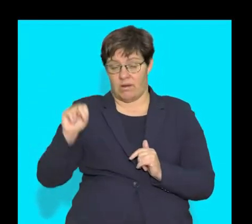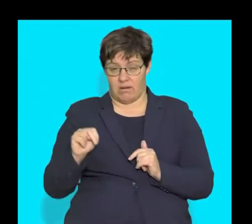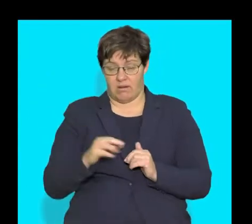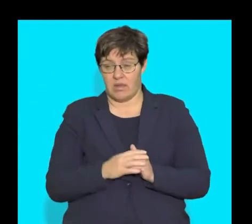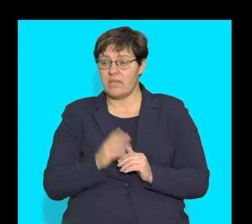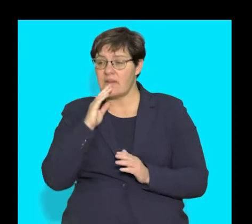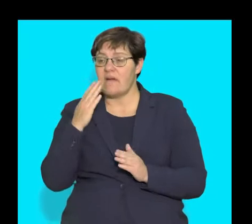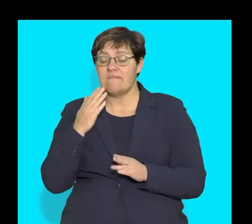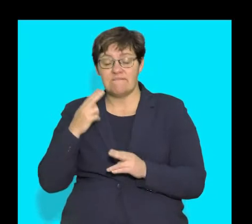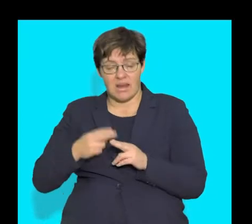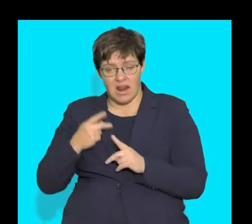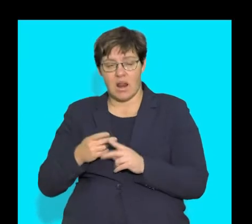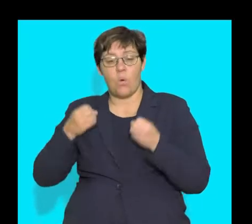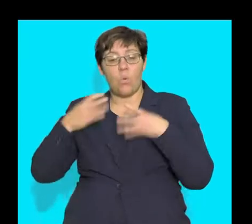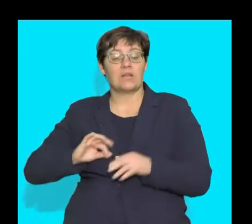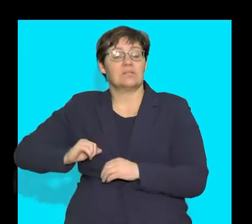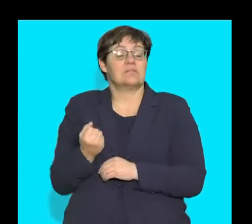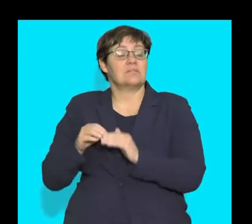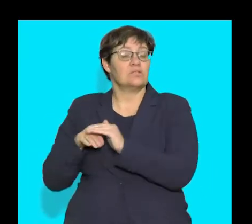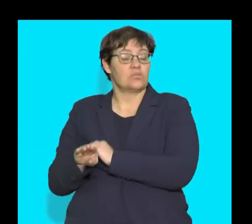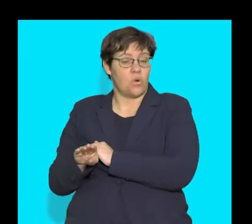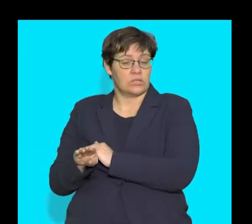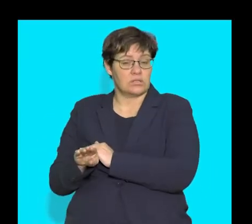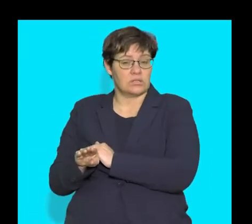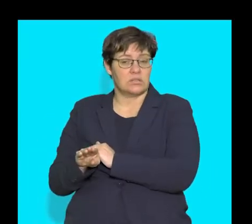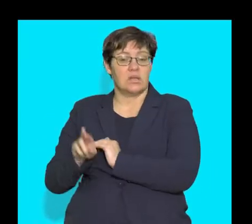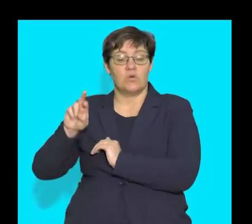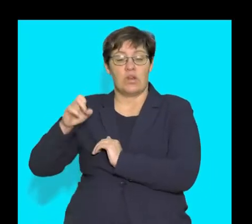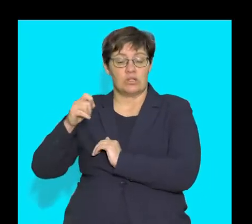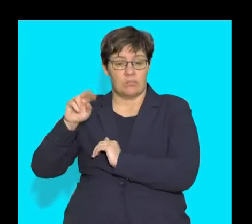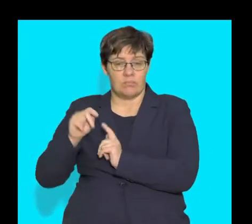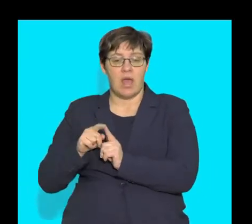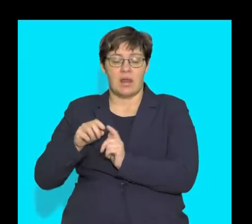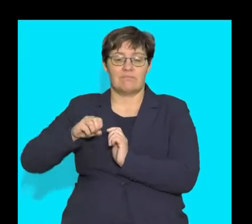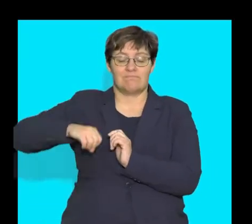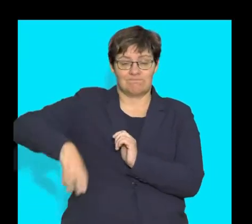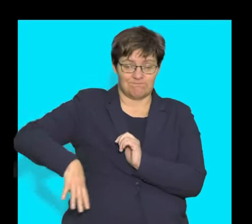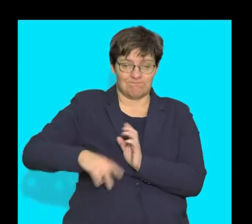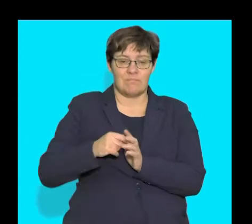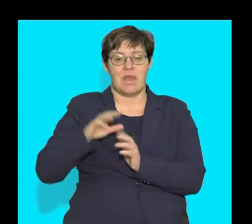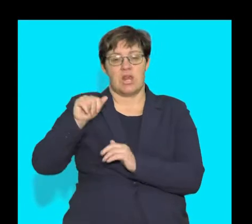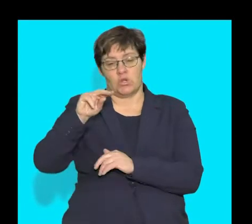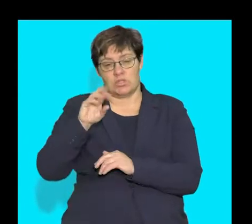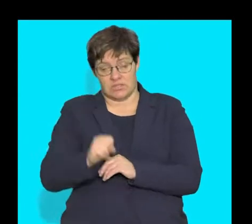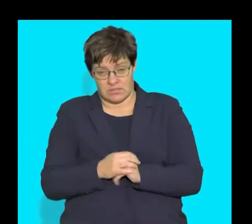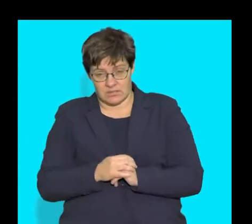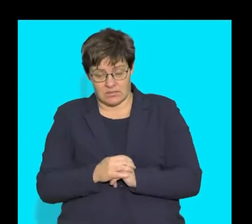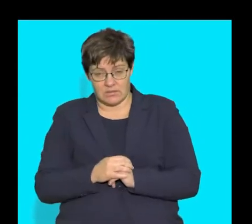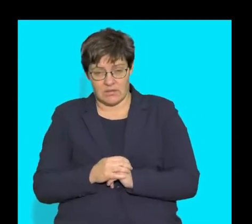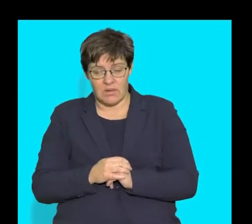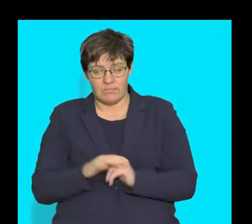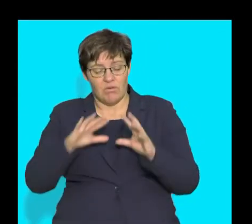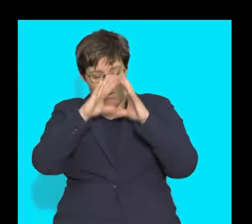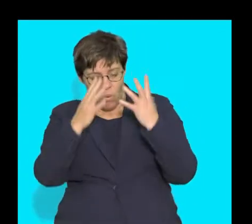And finally, we see the waste products being stored and then digested via the rectum through the anus.